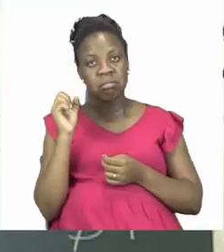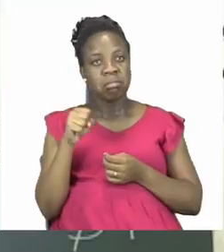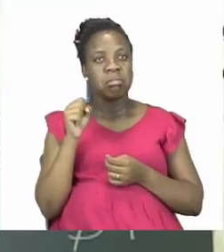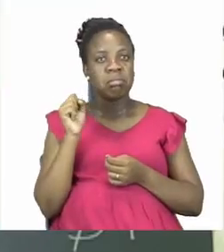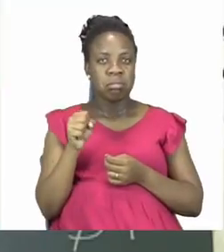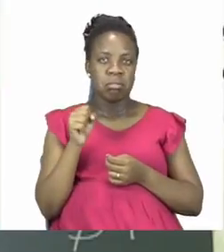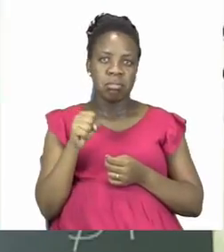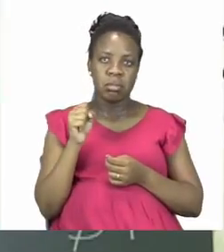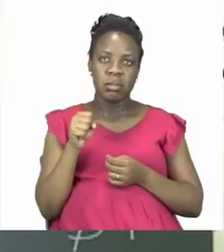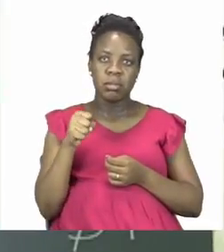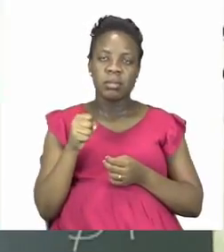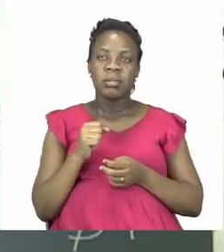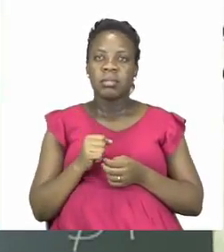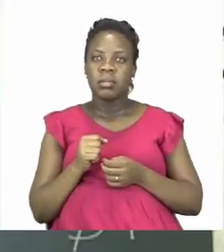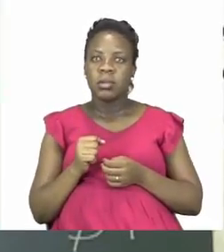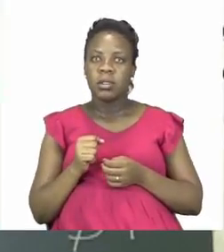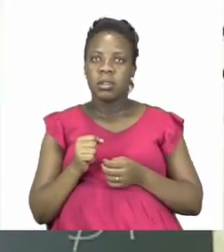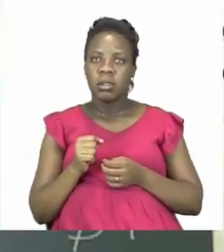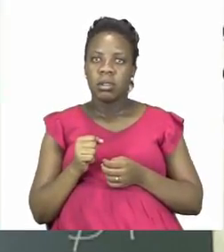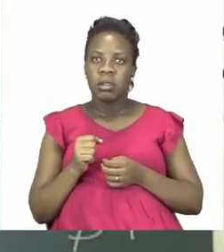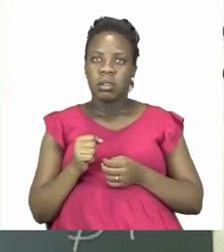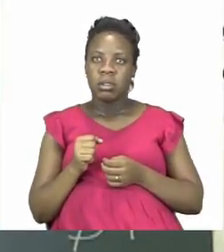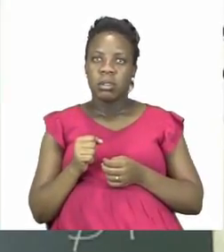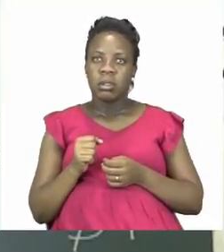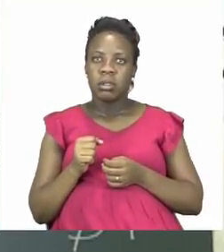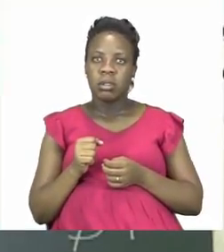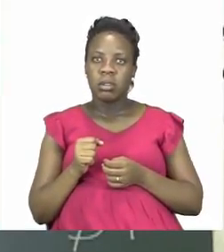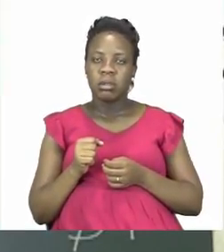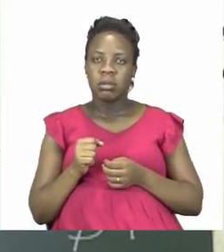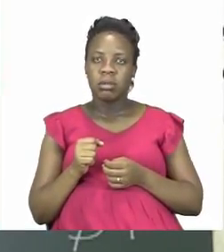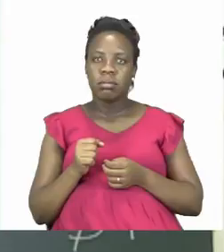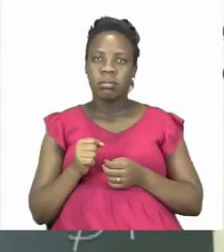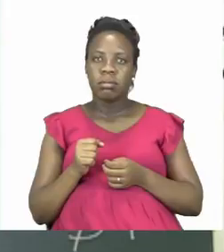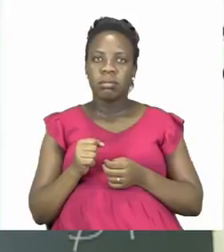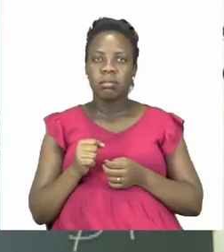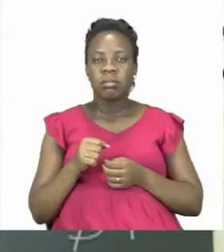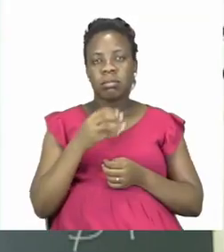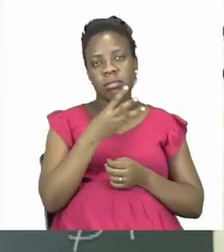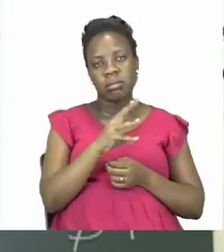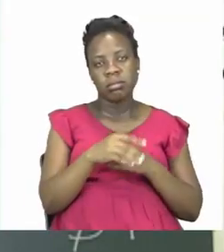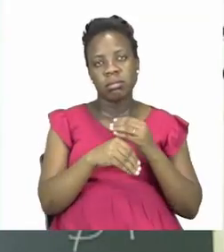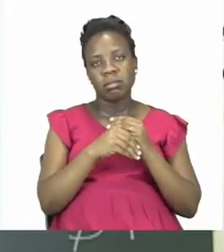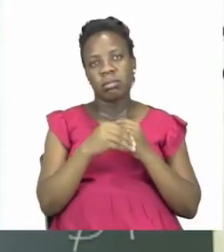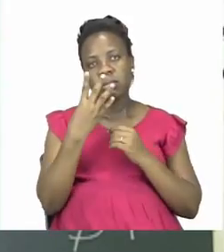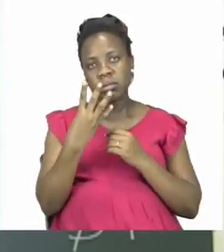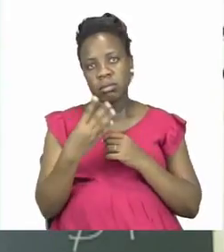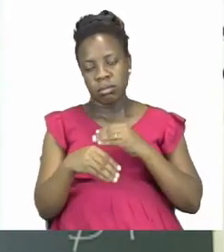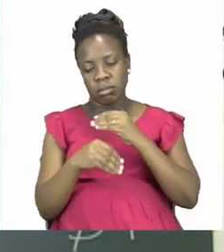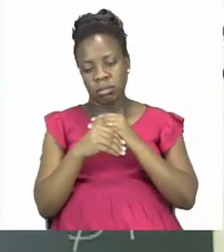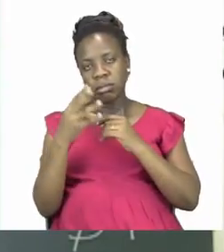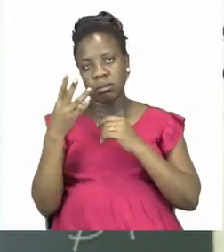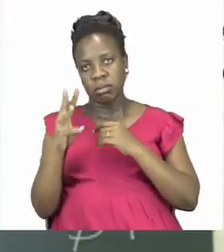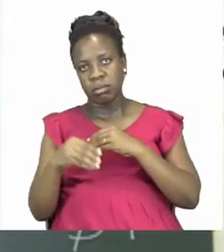does boys and girls. So this row is also equal to 23.